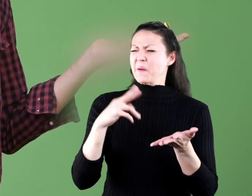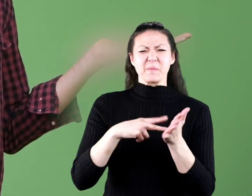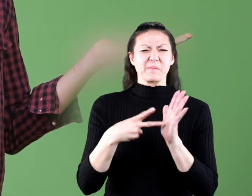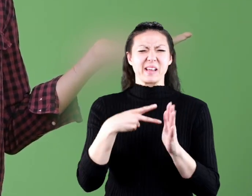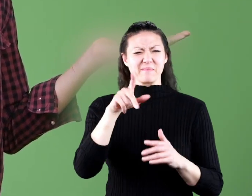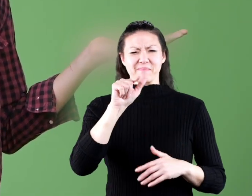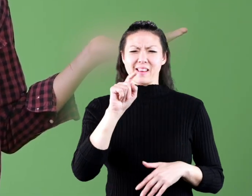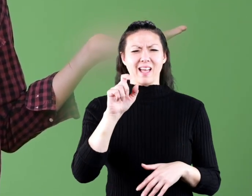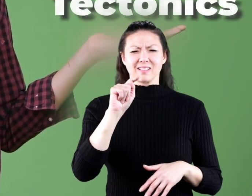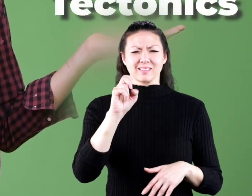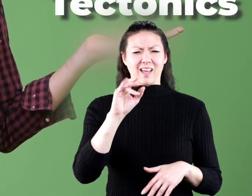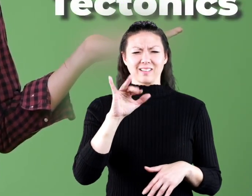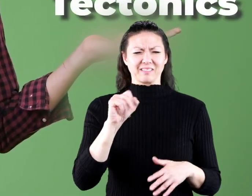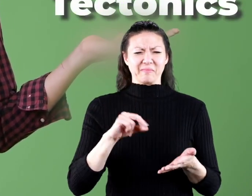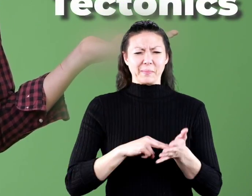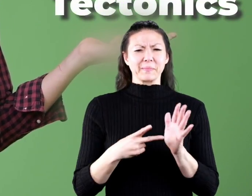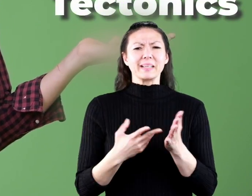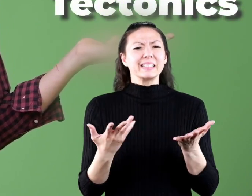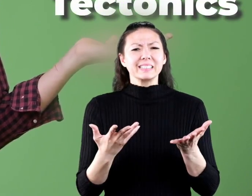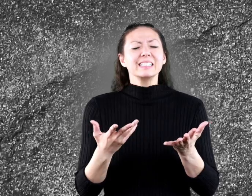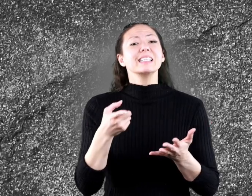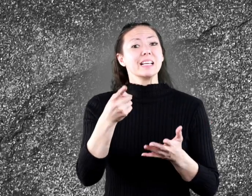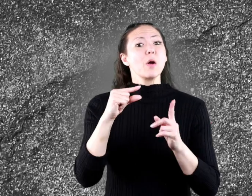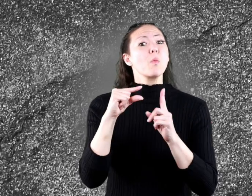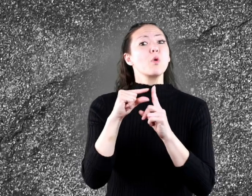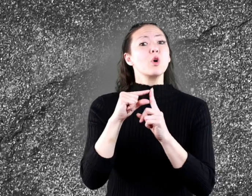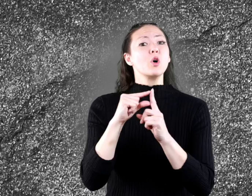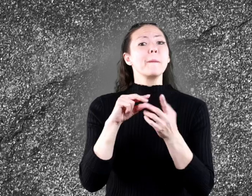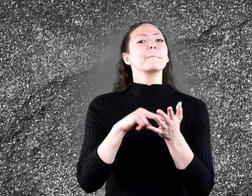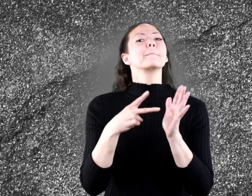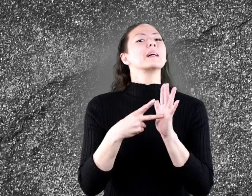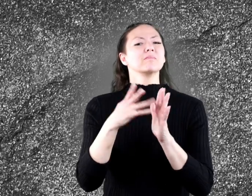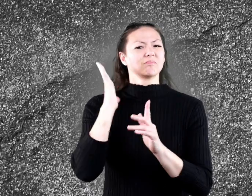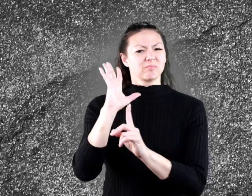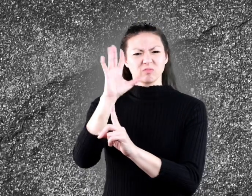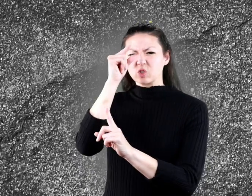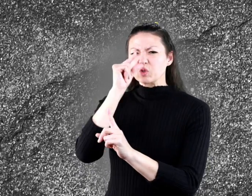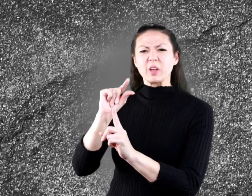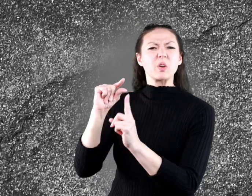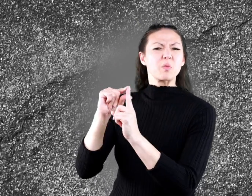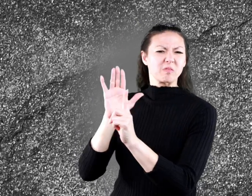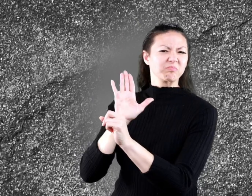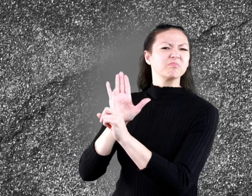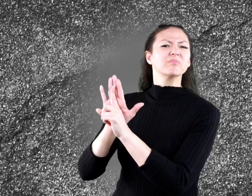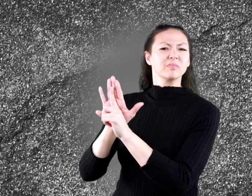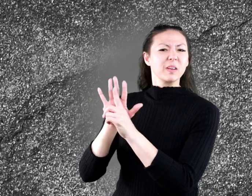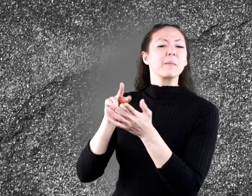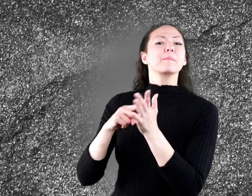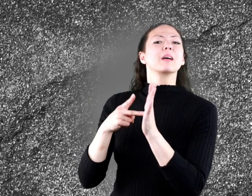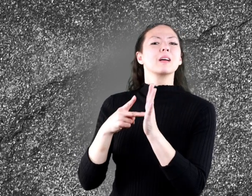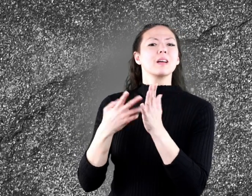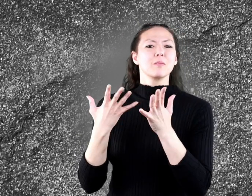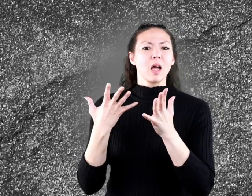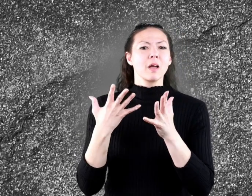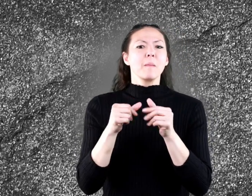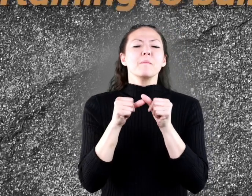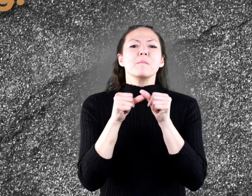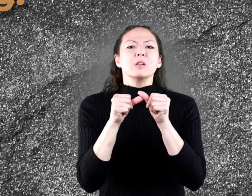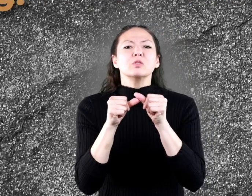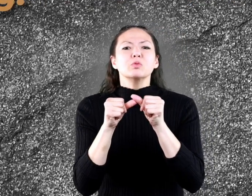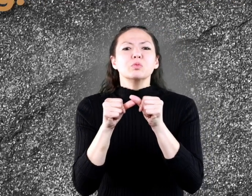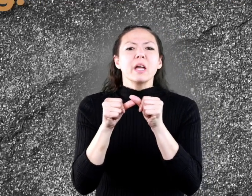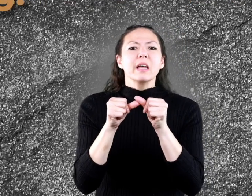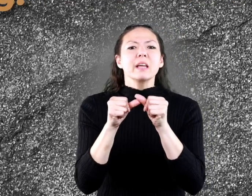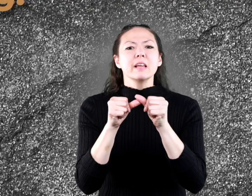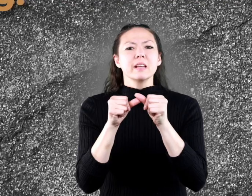plates and what are the tectonics the word tectonics is actually from the ancient Greek word meaning pertaining